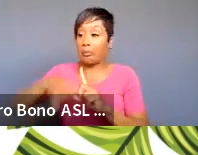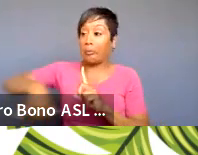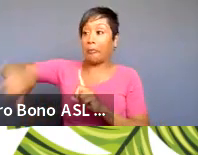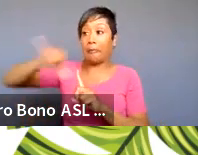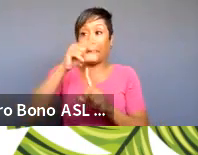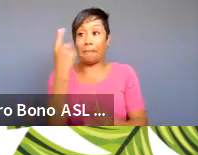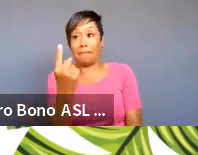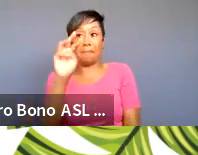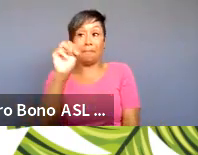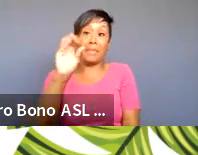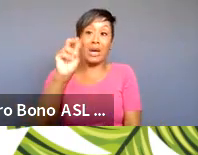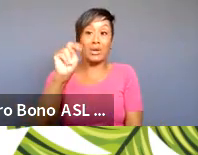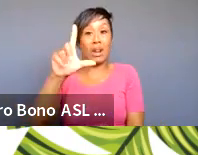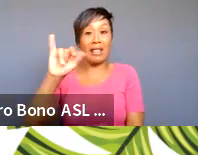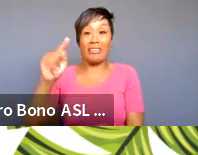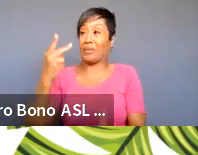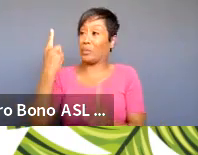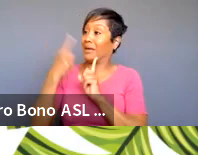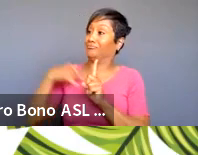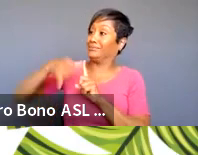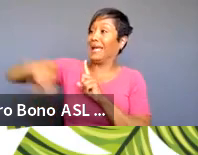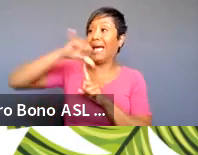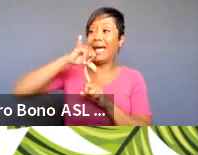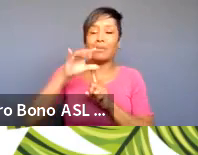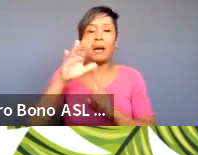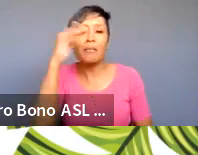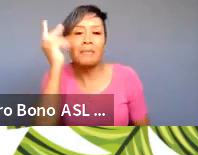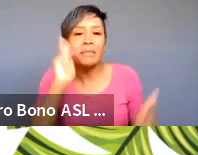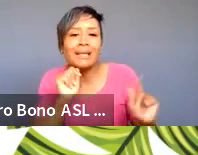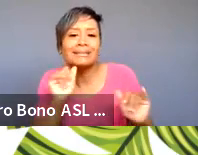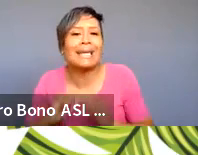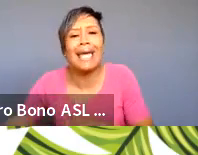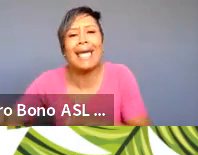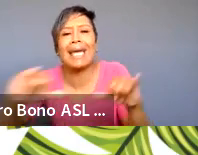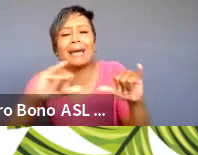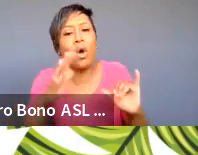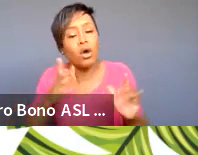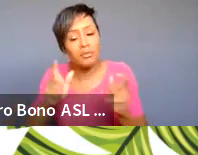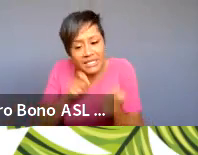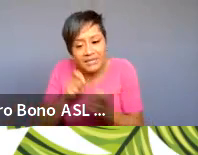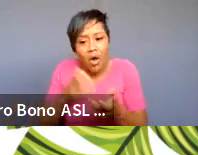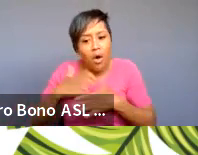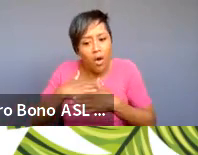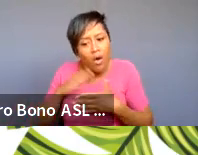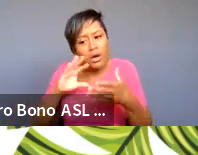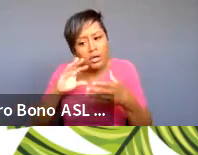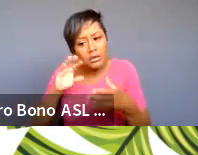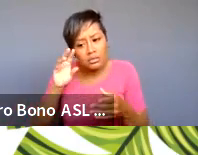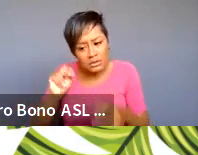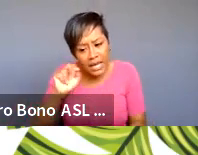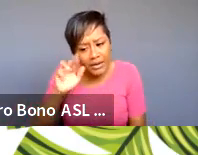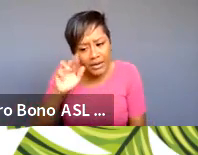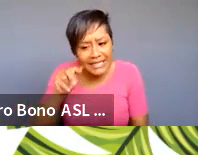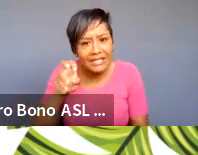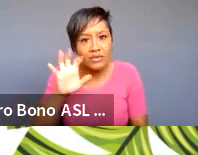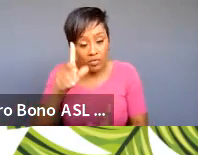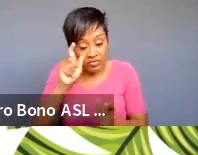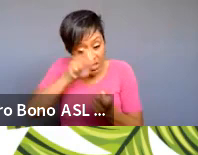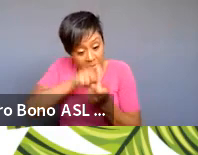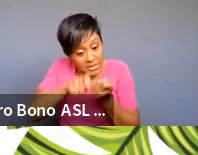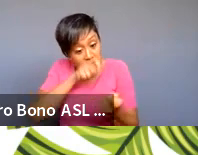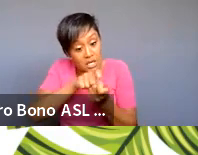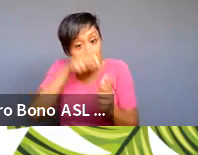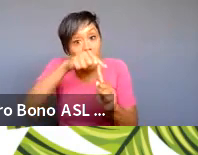people are not a monolith so if we're very specific with our narratives we're very specific that this particular black woman's experience